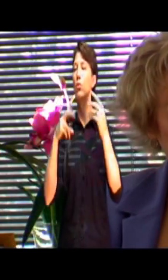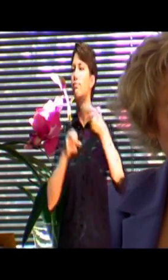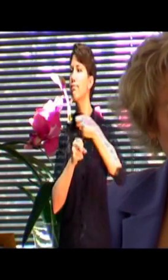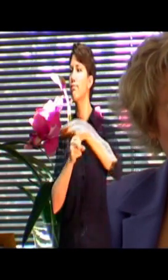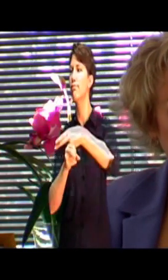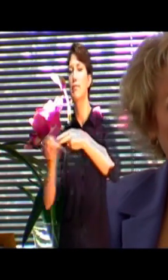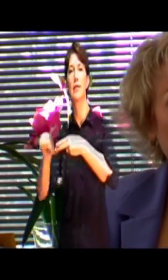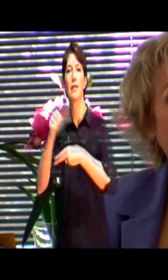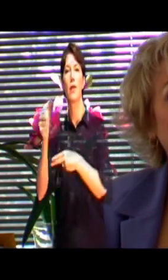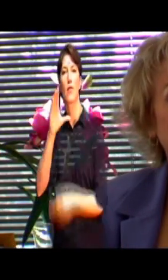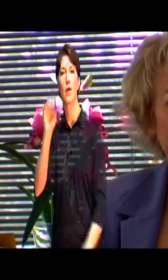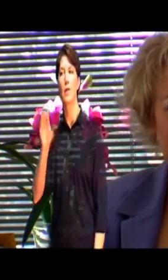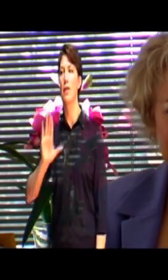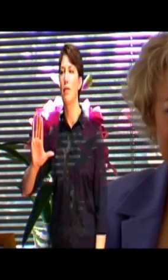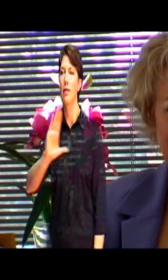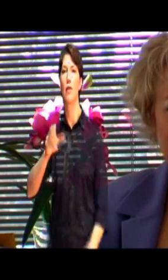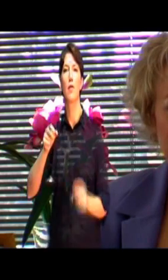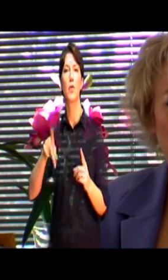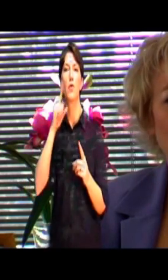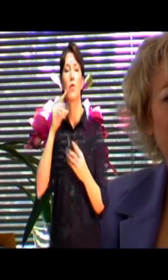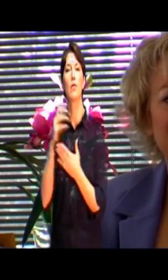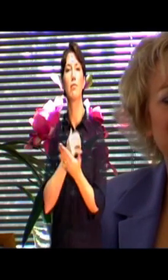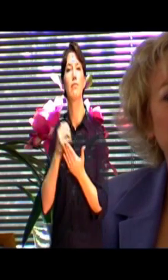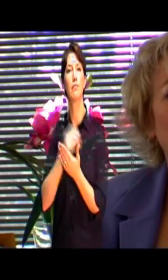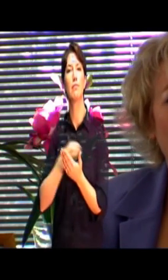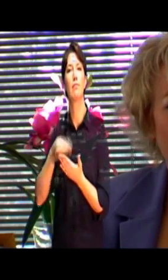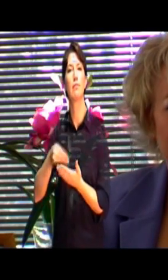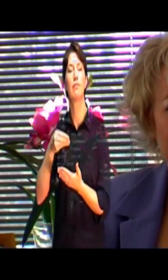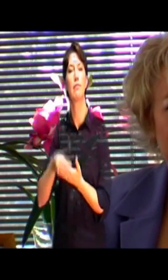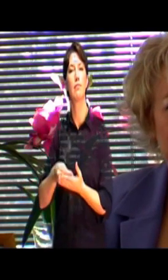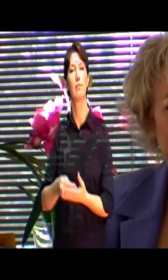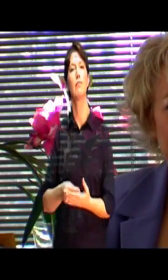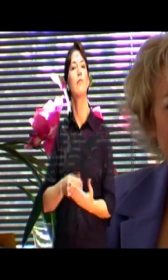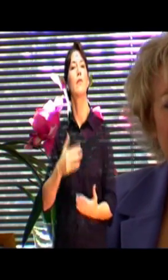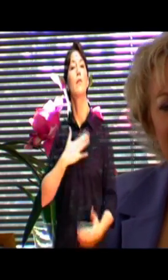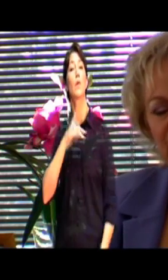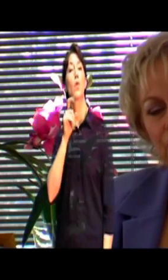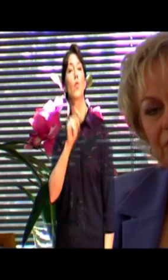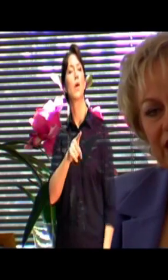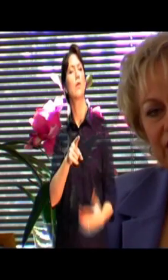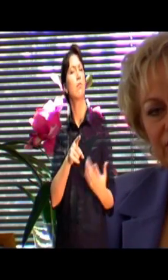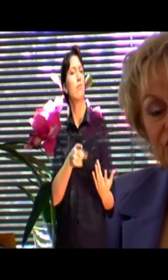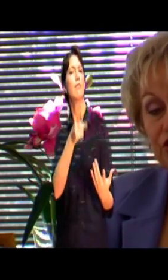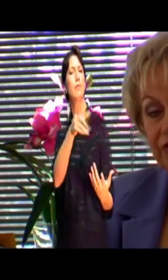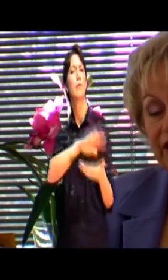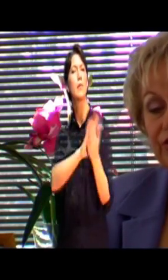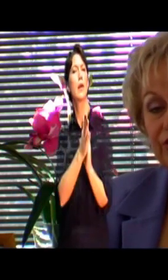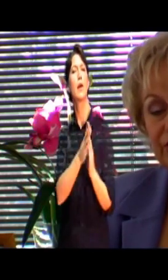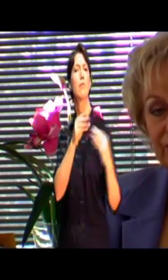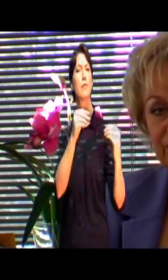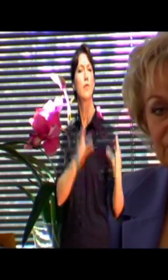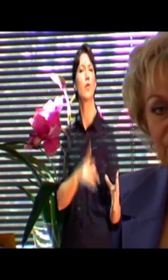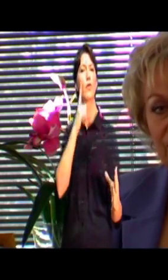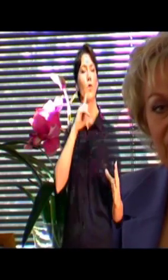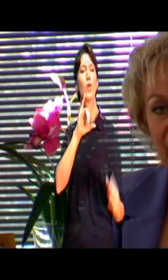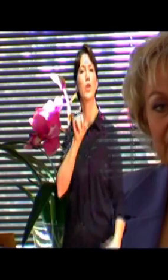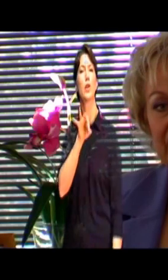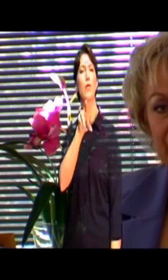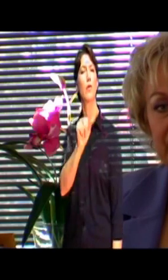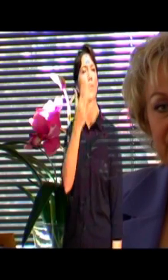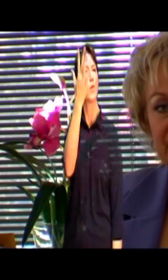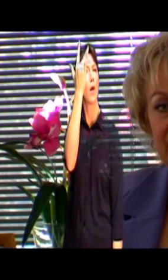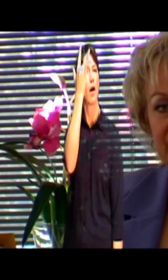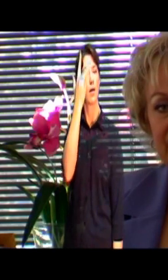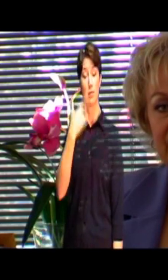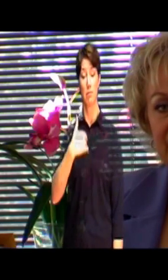for you. Why did you become a consultant? What is your why? I know many years ago, in fact, 32 years ago, I